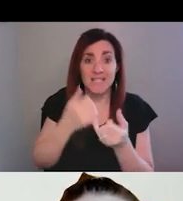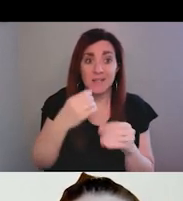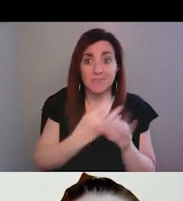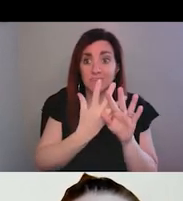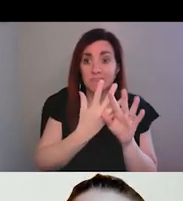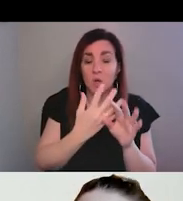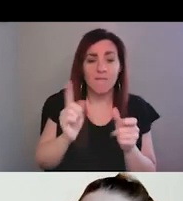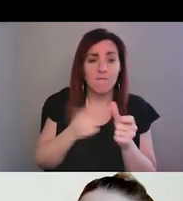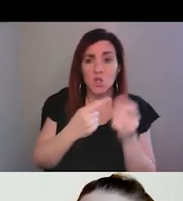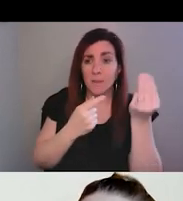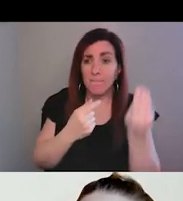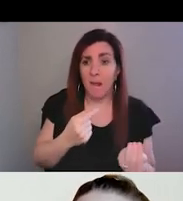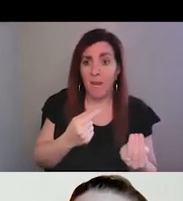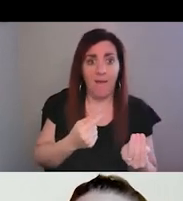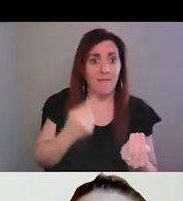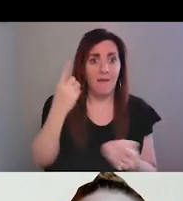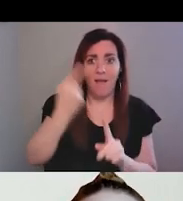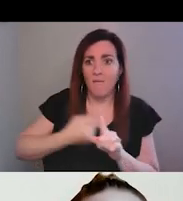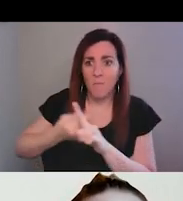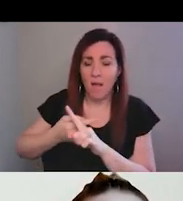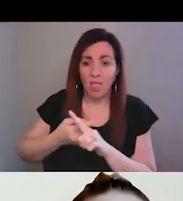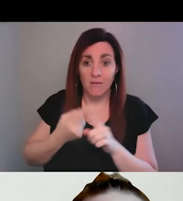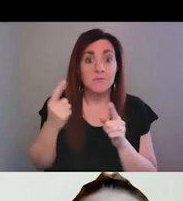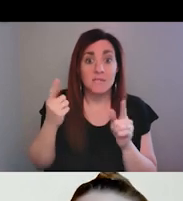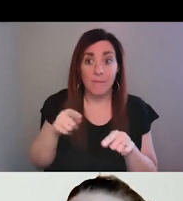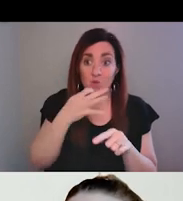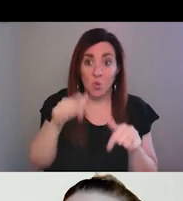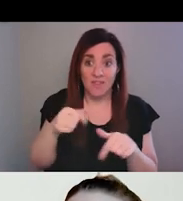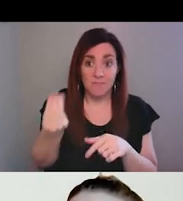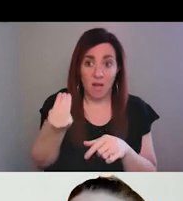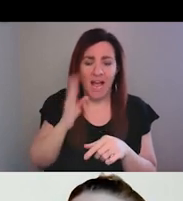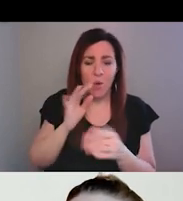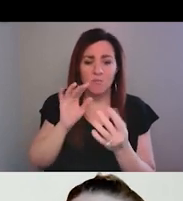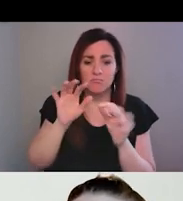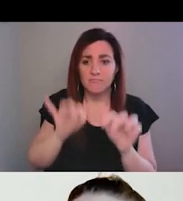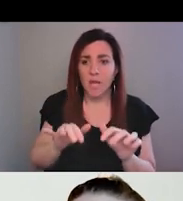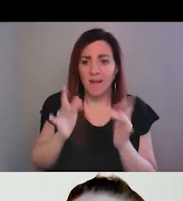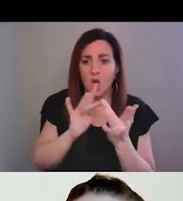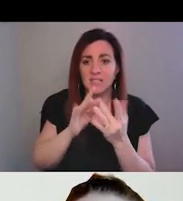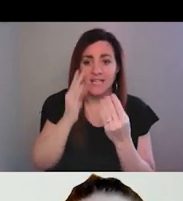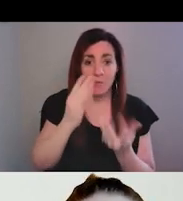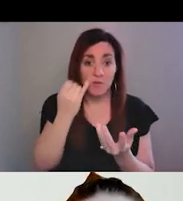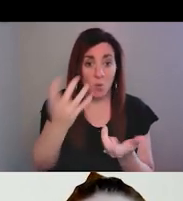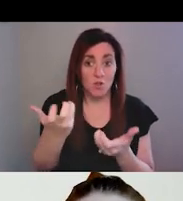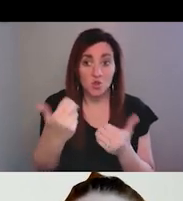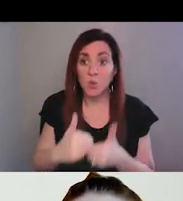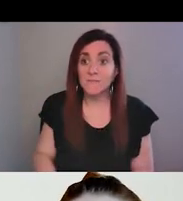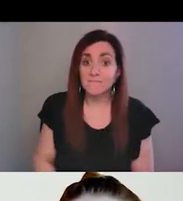first Monday of every month. So we'd have one coming up this Monday and I'll put my contact information in the chat if you want to join those.